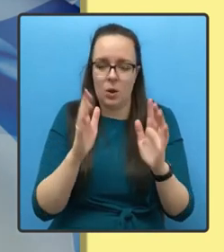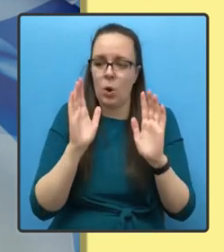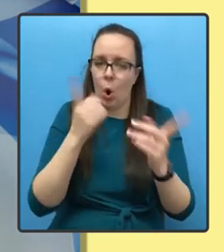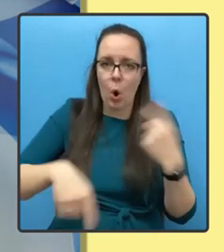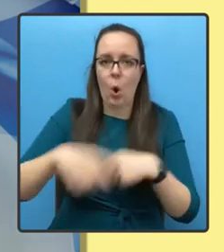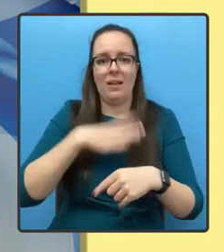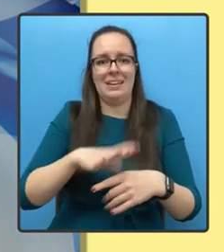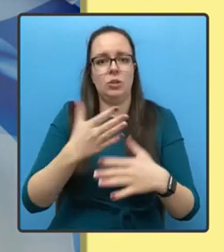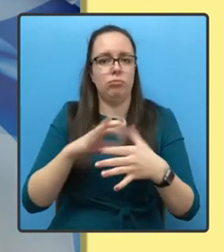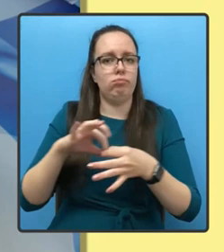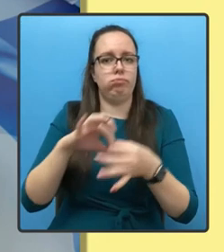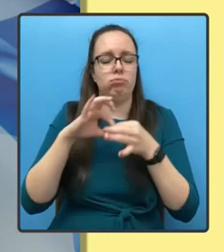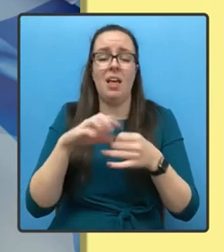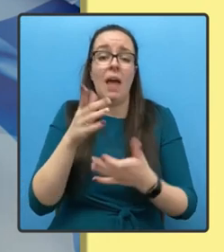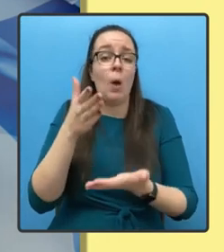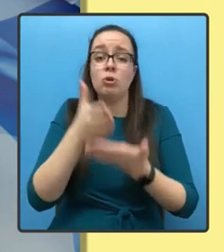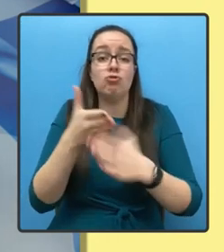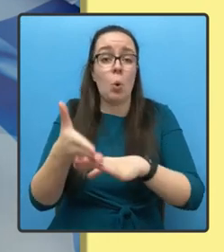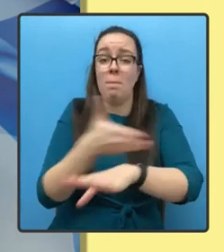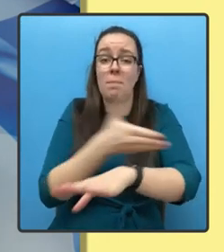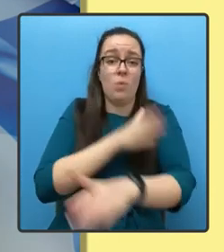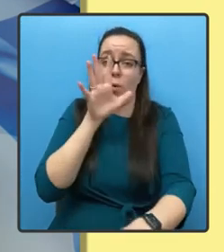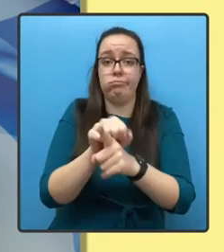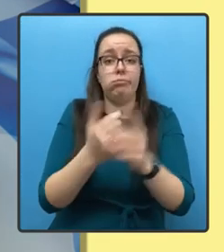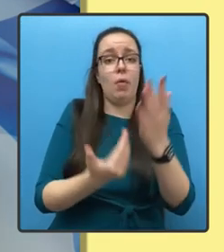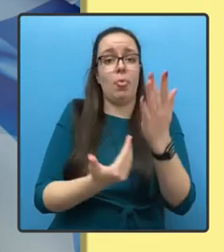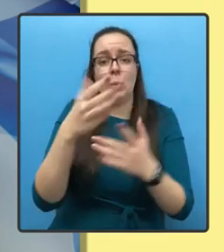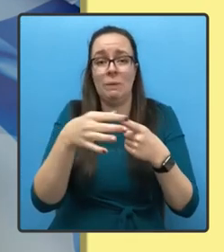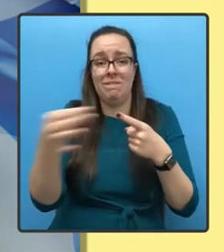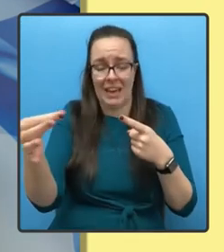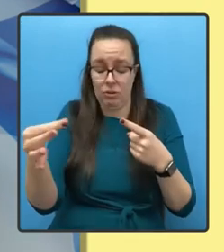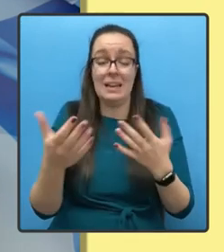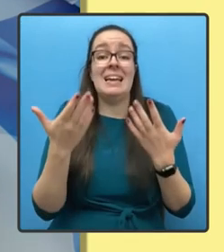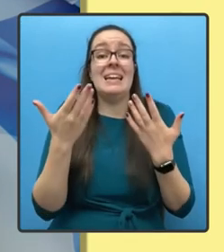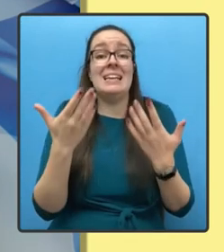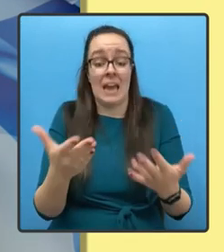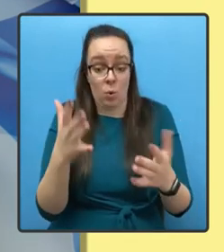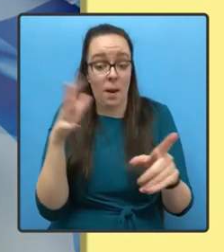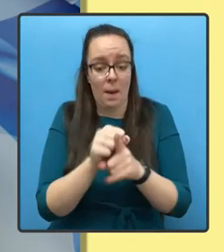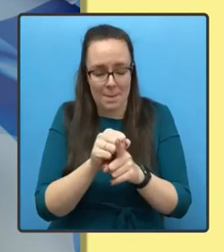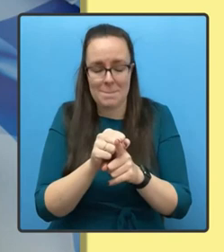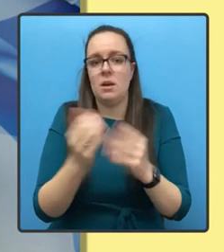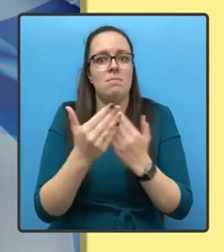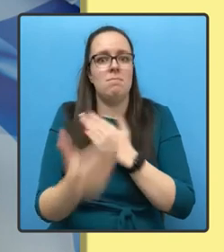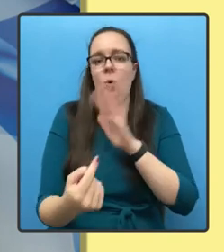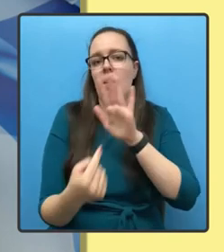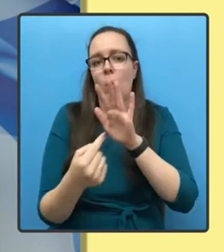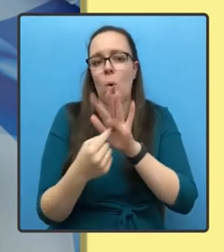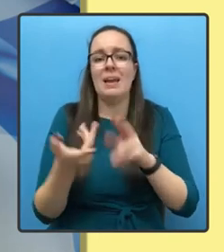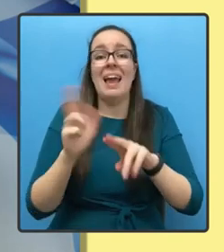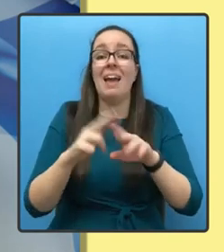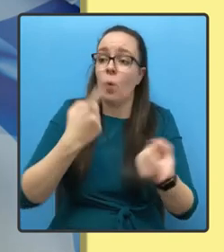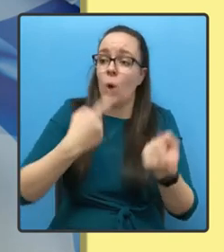detection of Omicron, and it is even more so now. If all of us increase our compliance with the protections